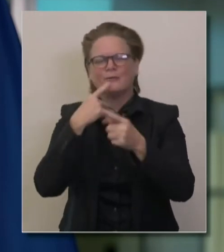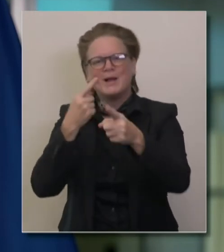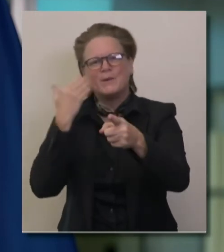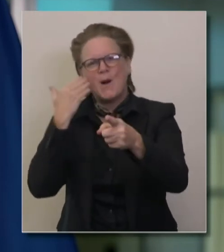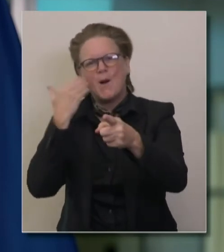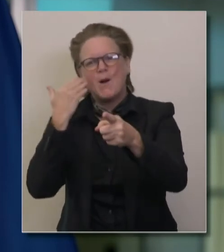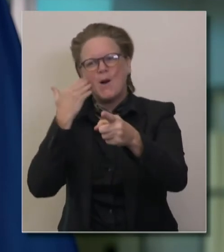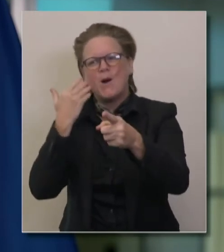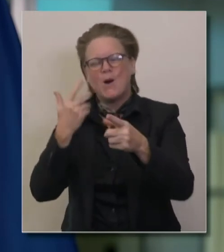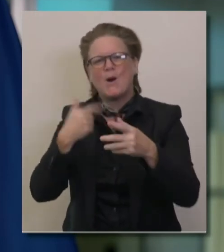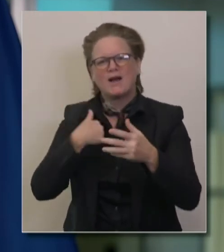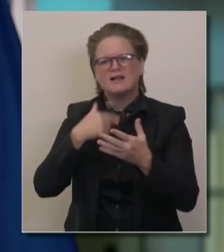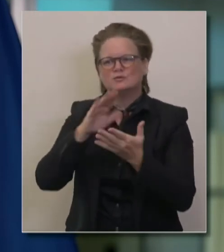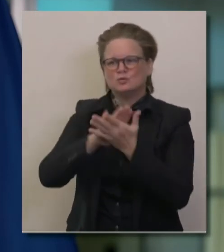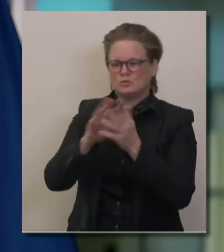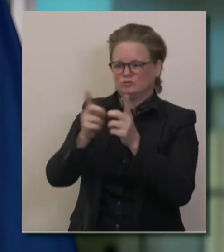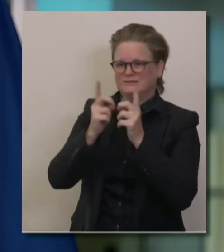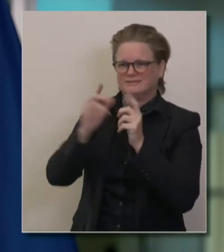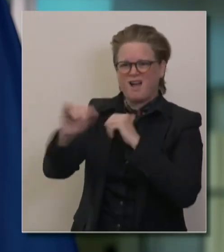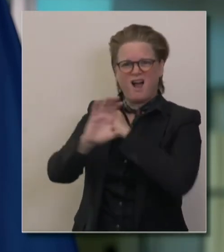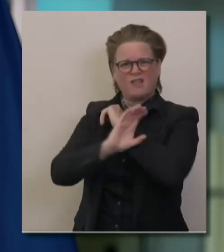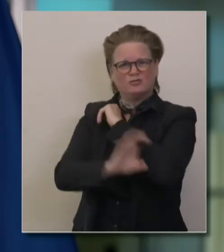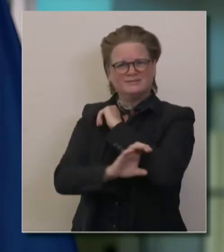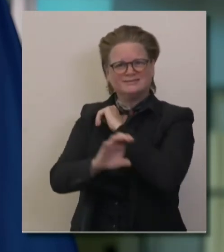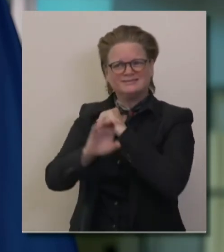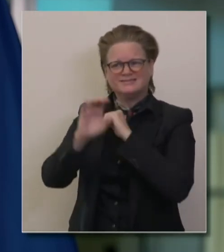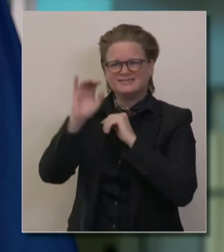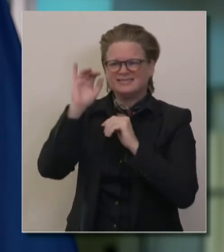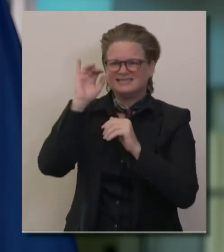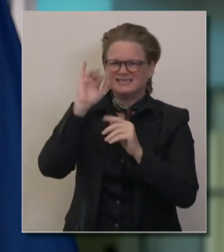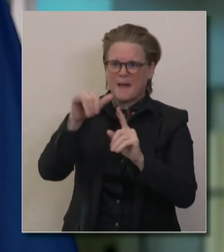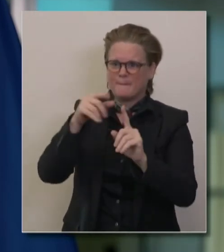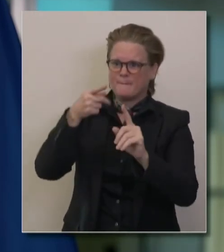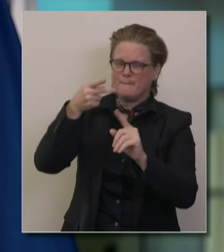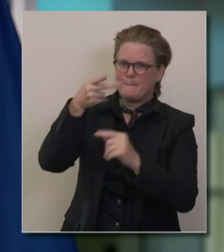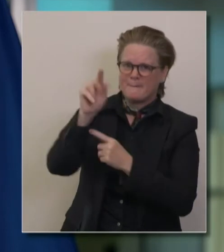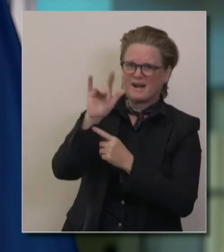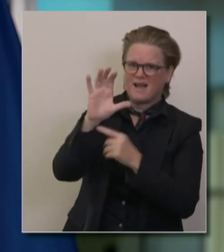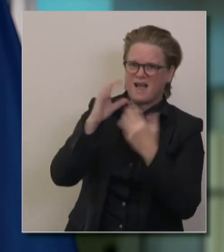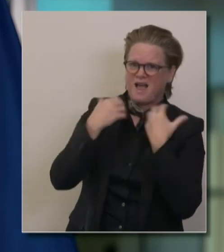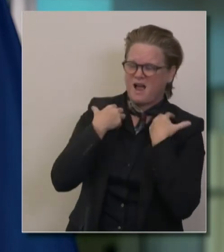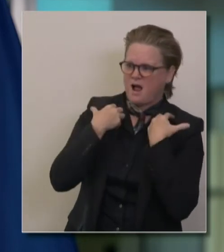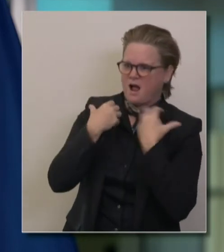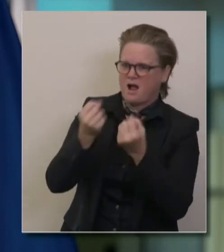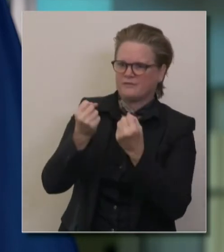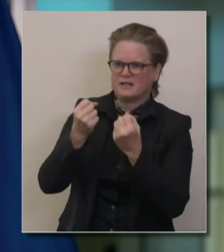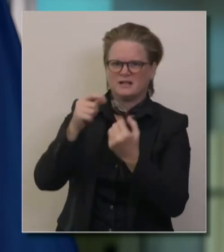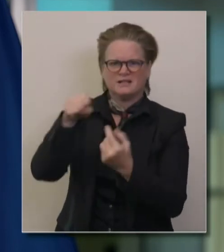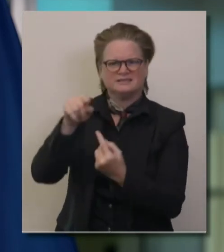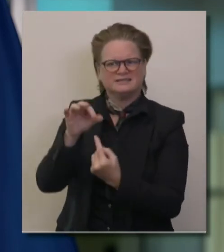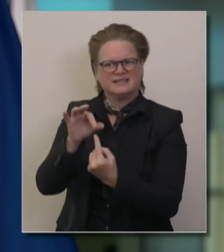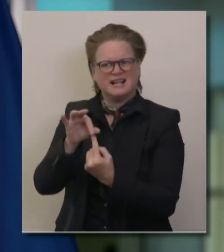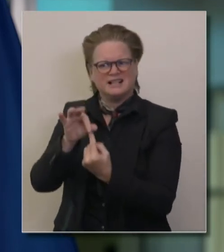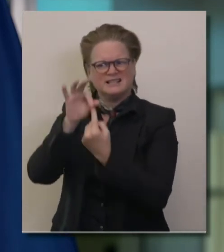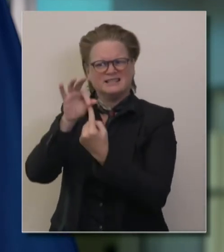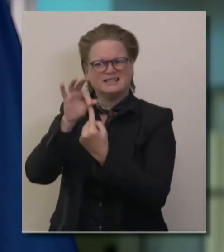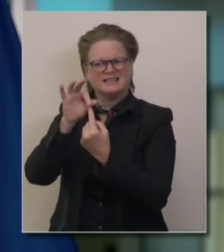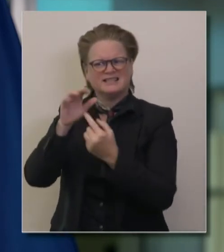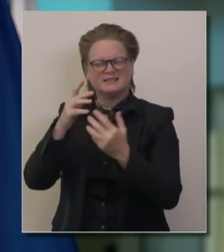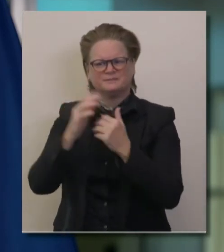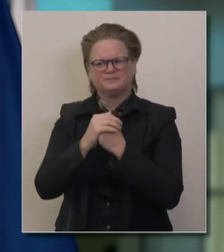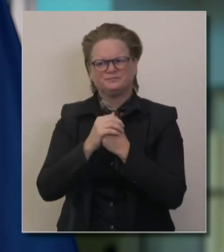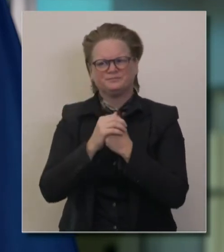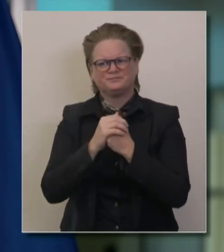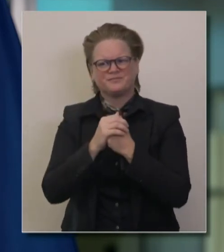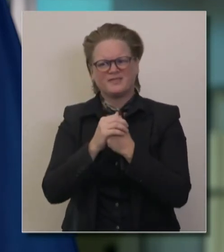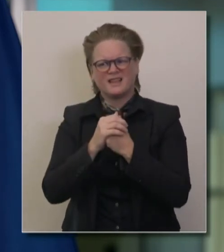constitutionally designed our public education system in this state that's unique and distinctive in many respects from perhaps other parts of the state and